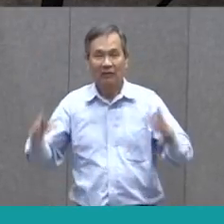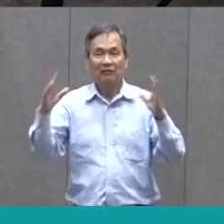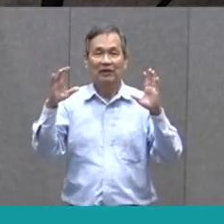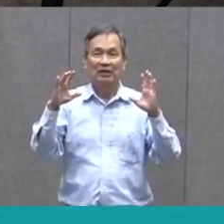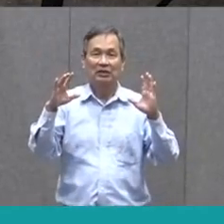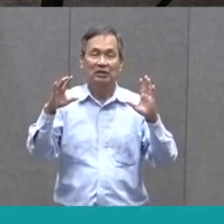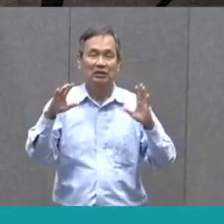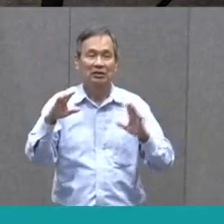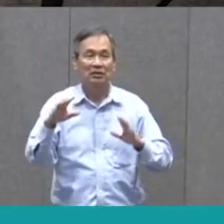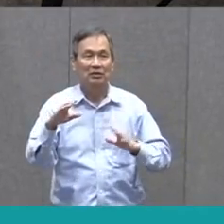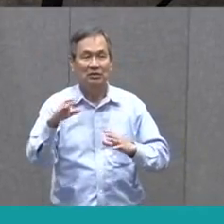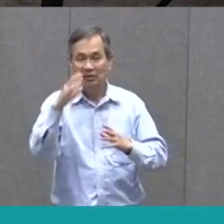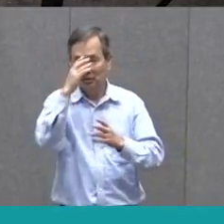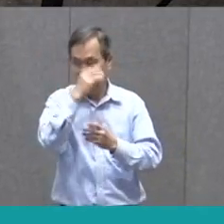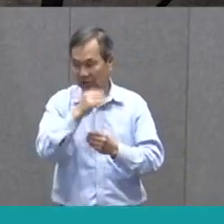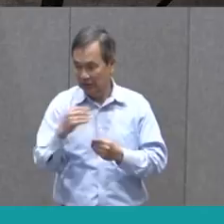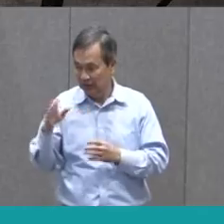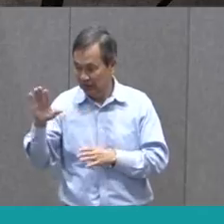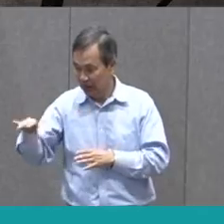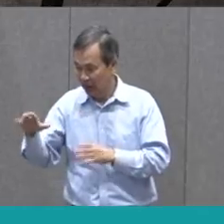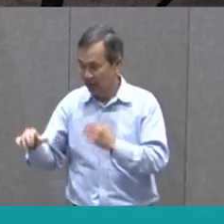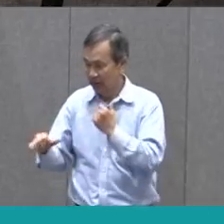She alerts her assistant.